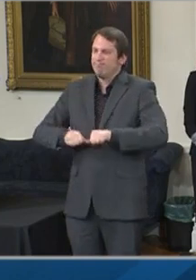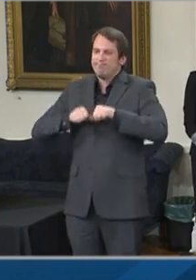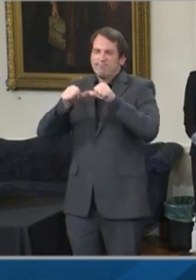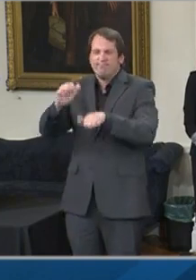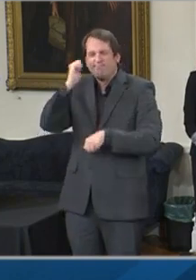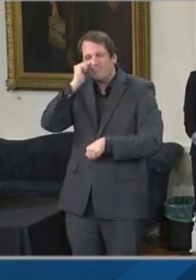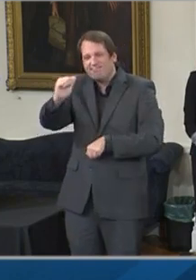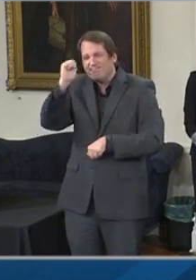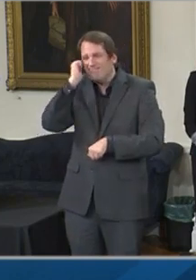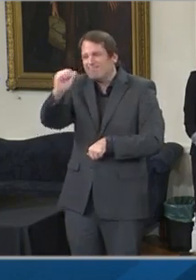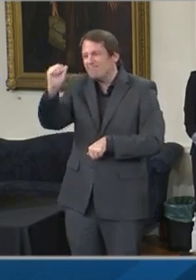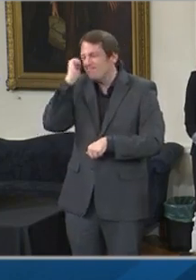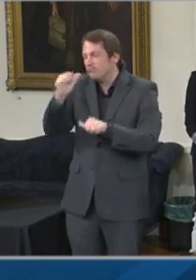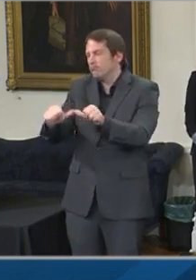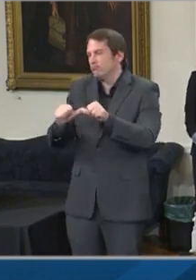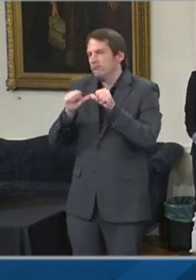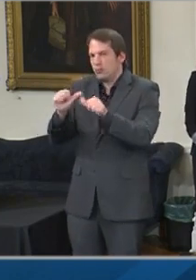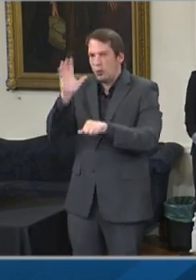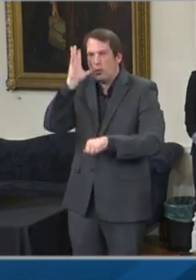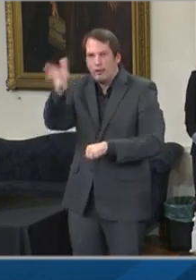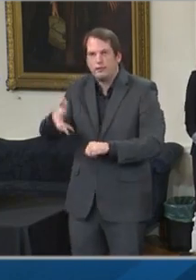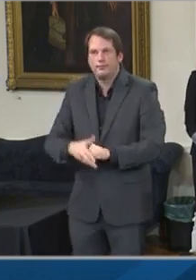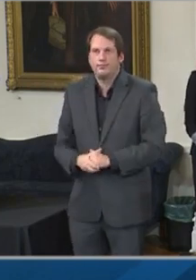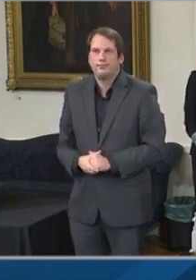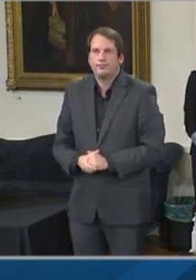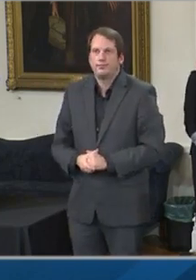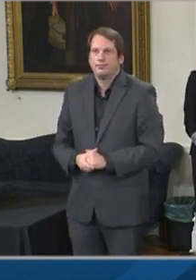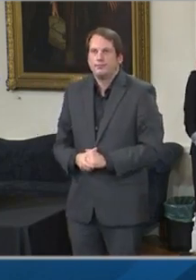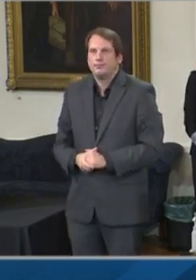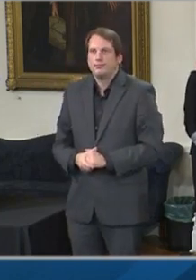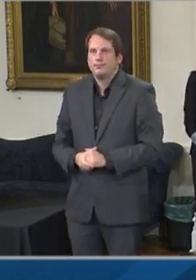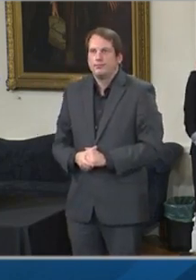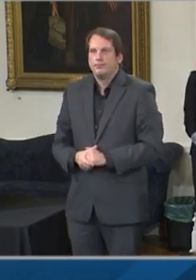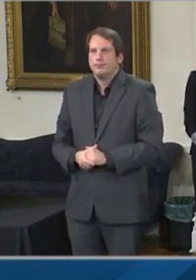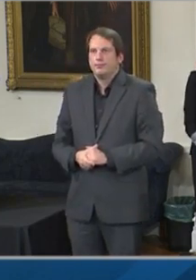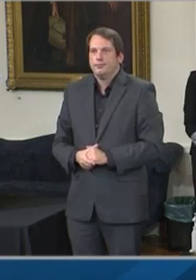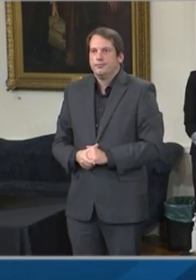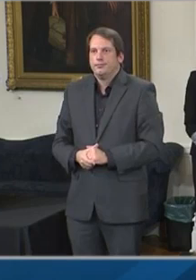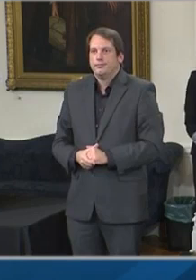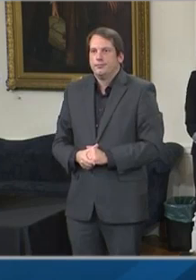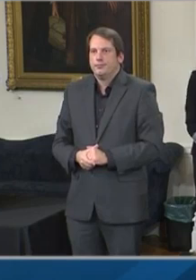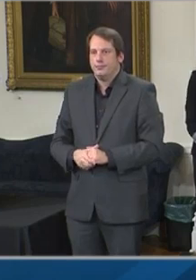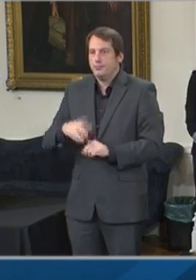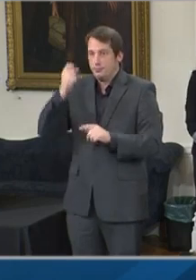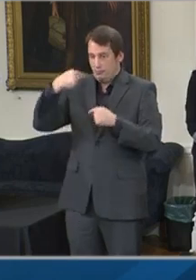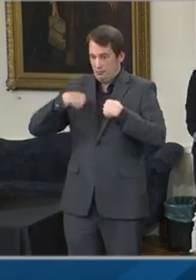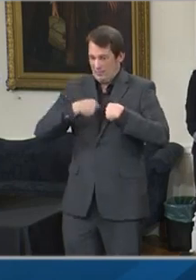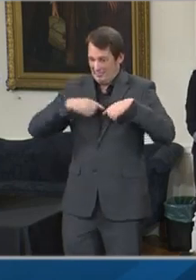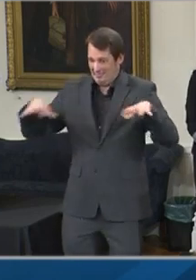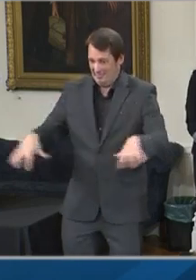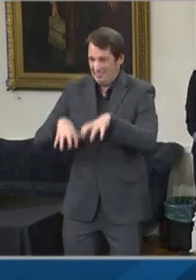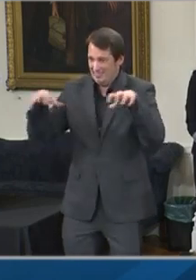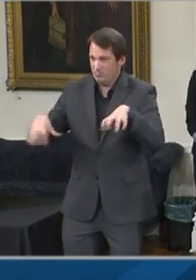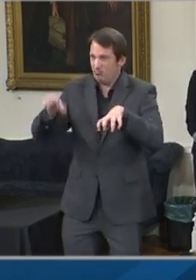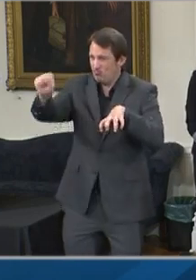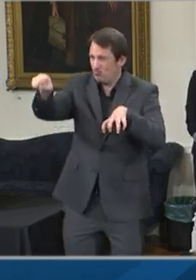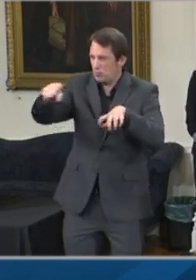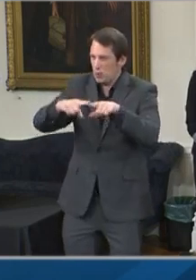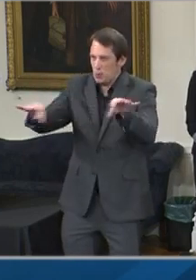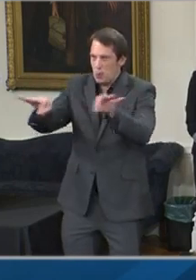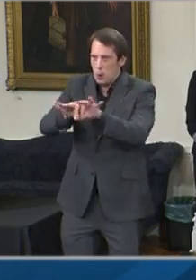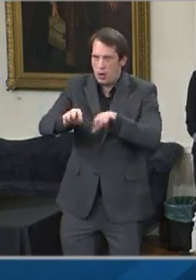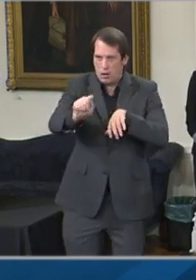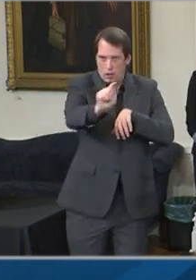the everyday actions of all Marylanders that will ultimately determine if our health and economic